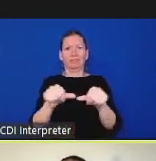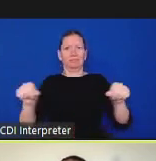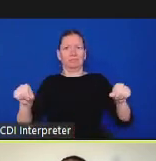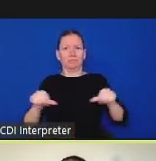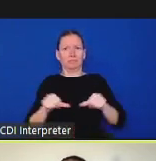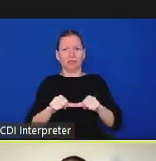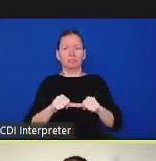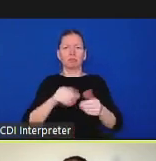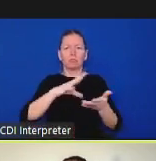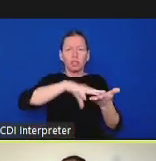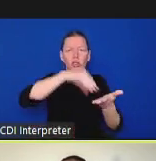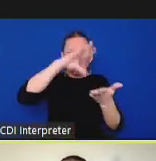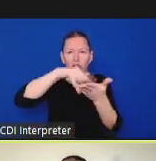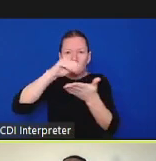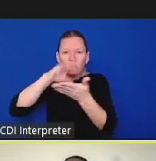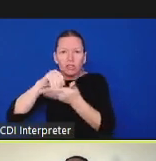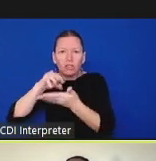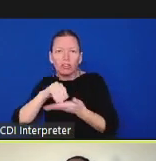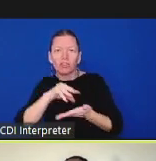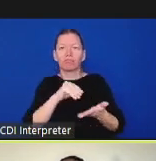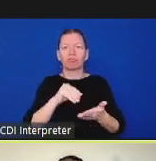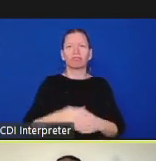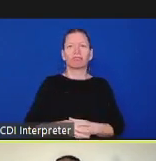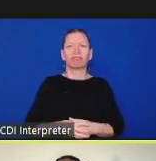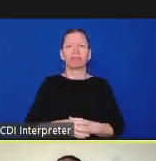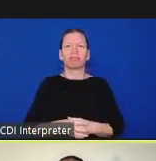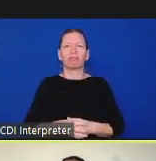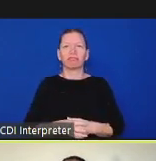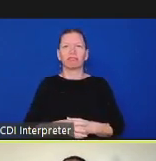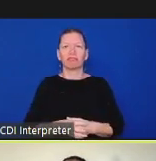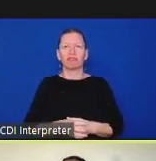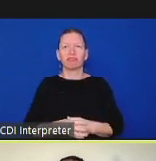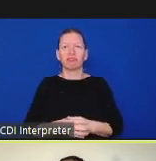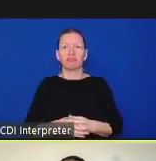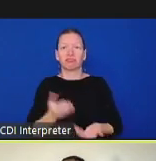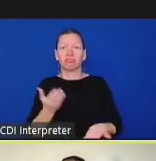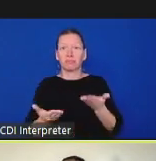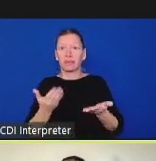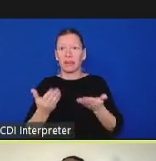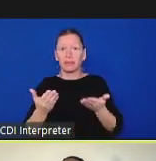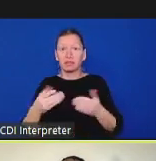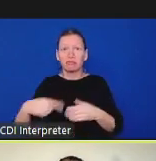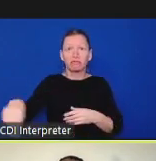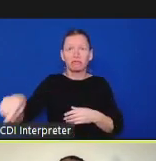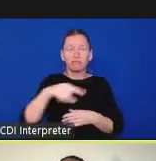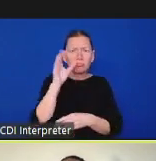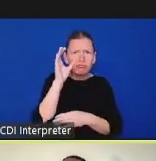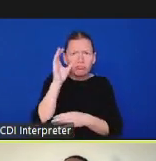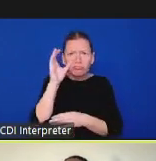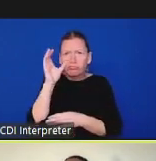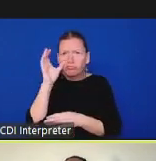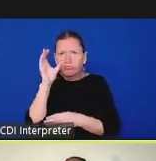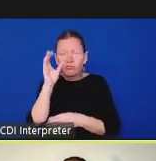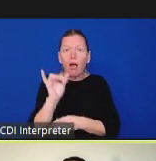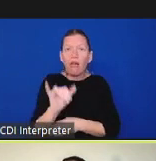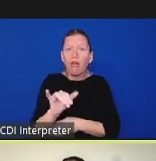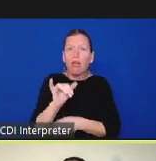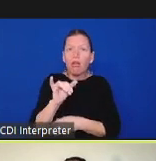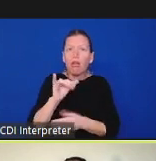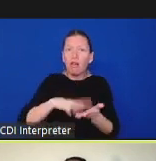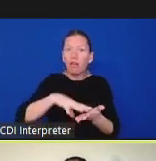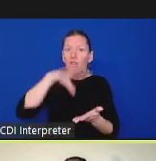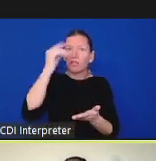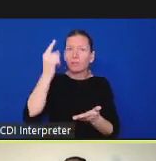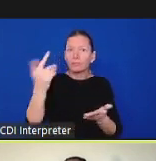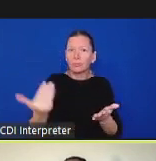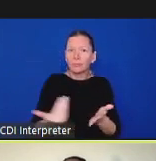us will hear things that we may not know we may disagree with we may have thought differently about and we ask people just to be open and engage